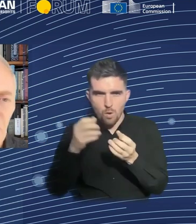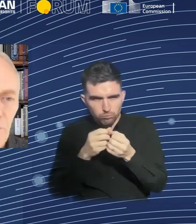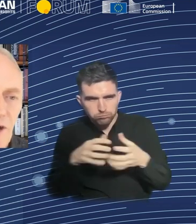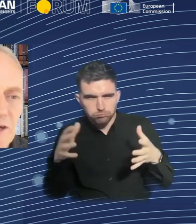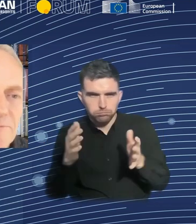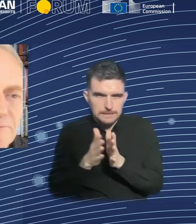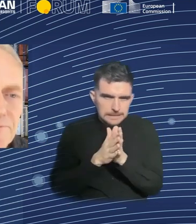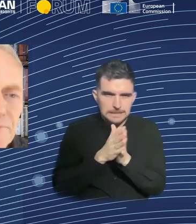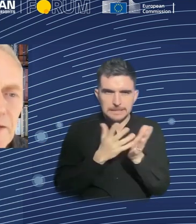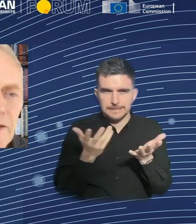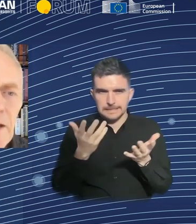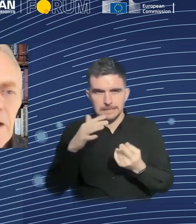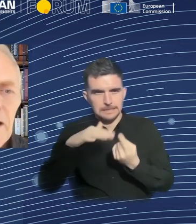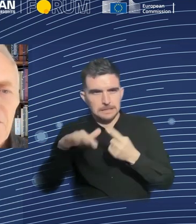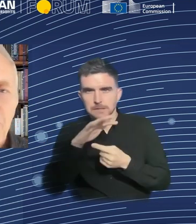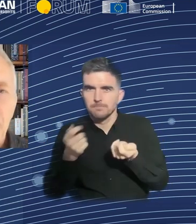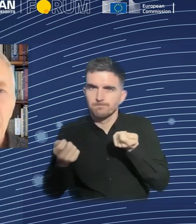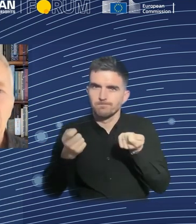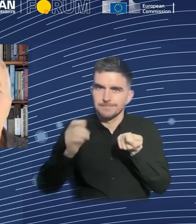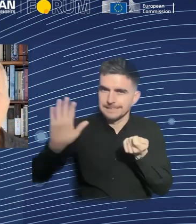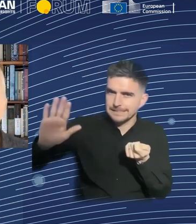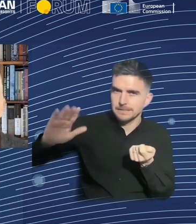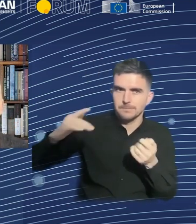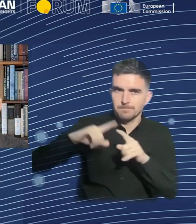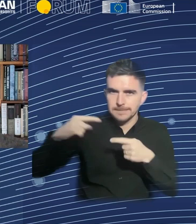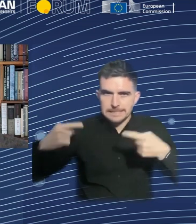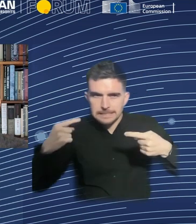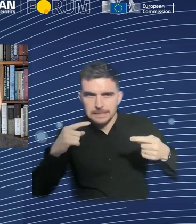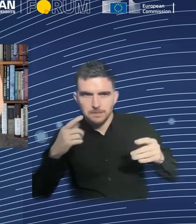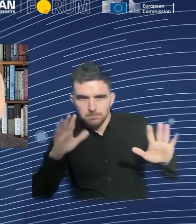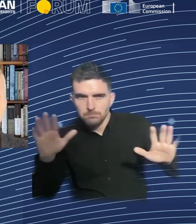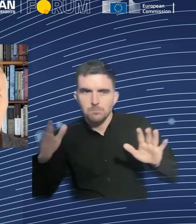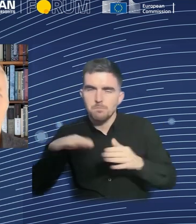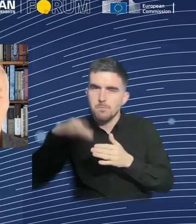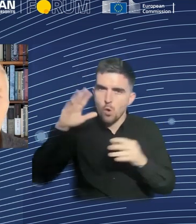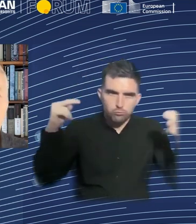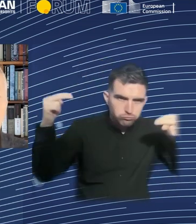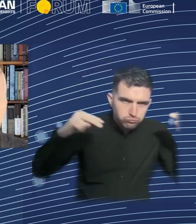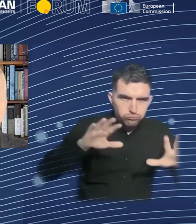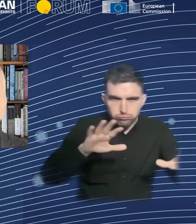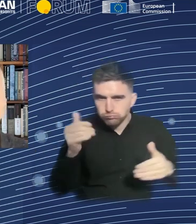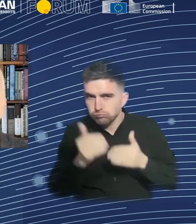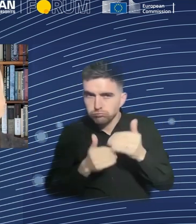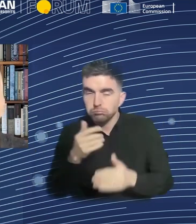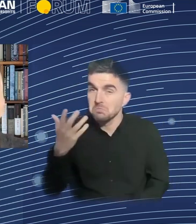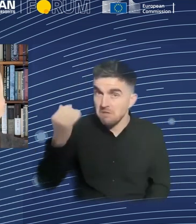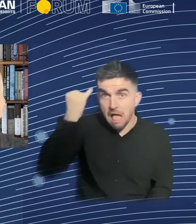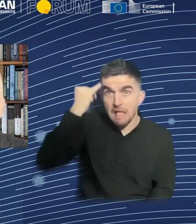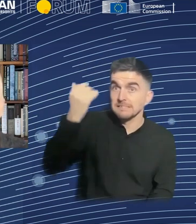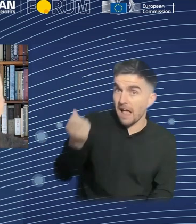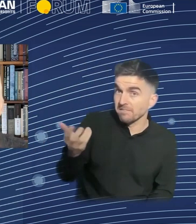of this market. I also think there's an idea for, next slide, what I would call decentralized AI.